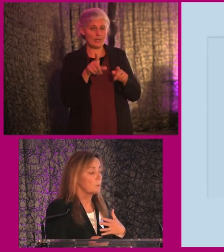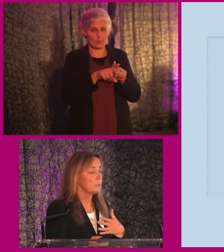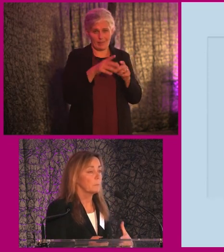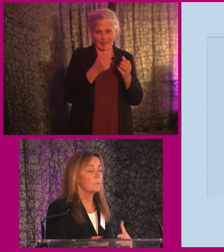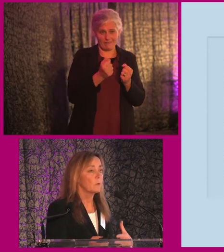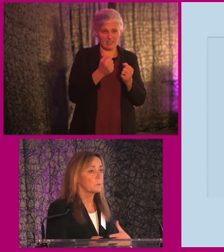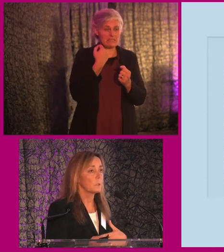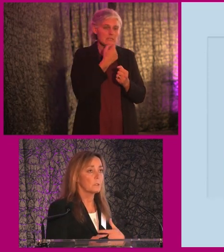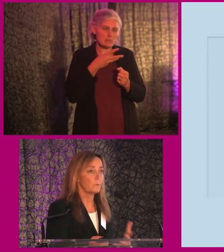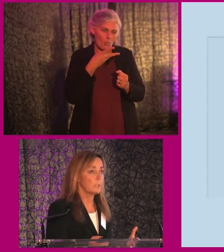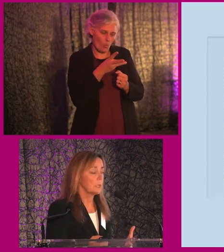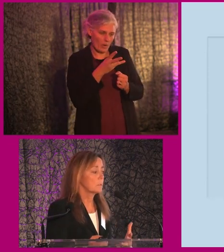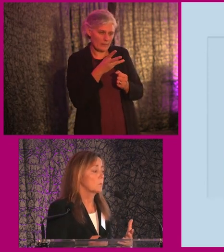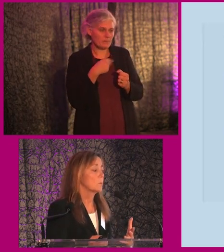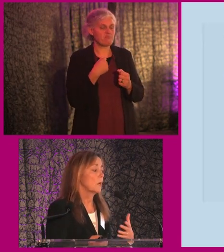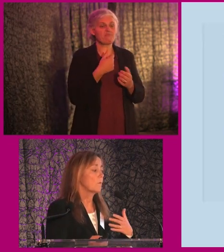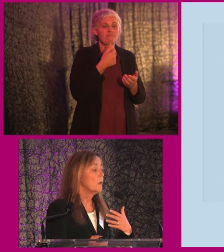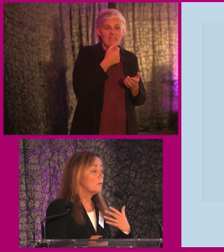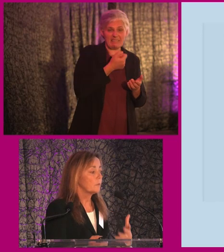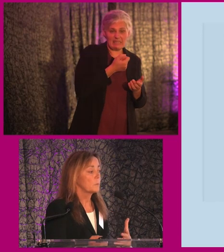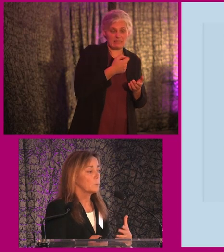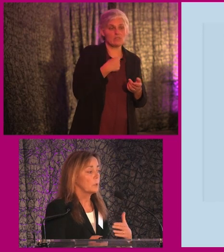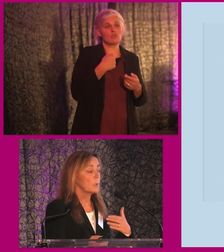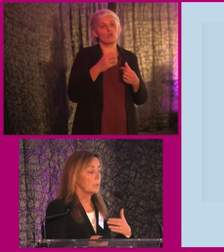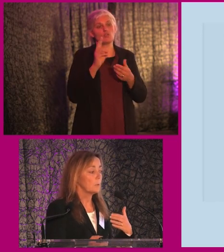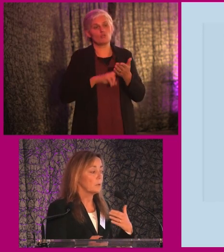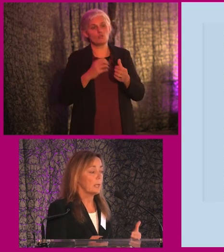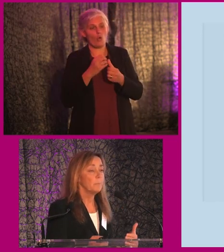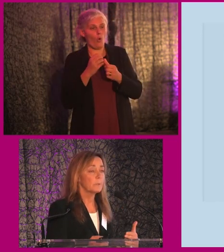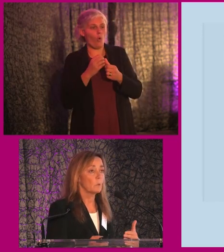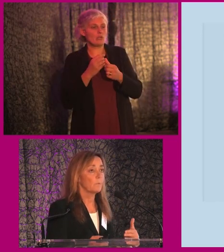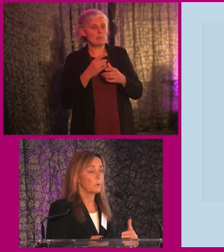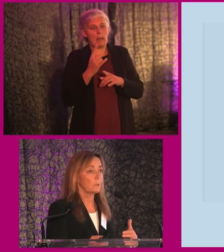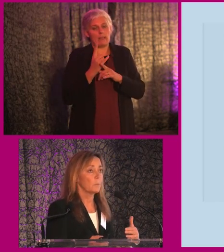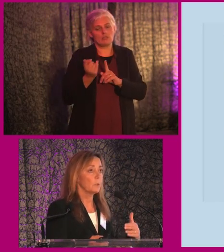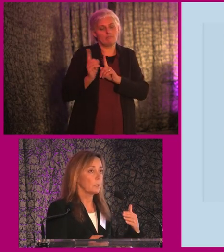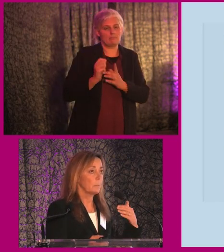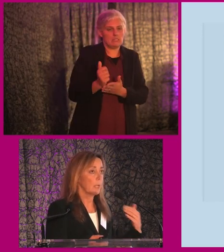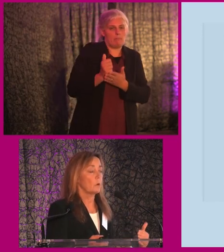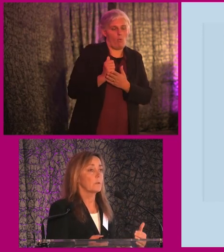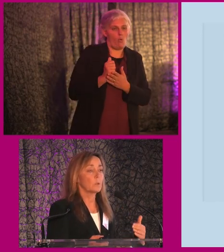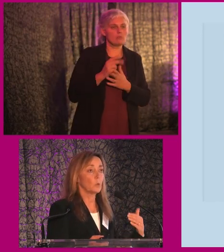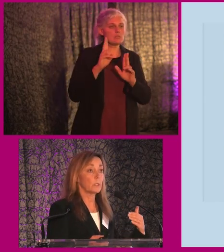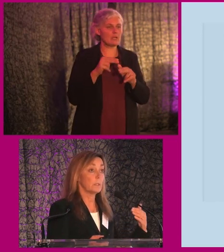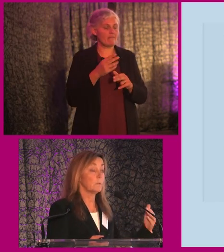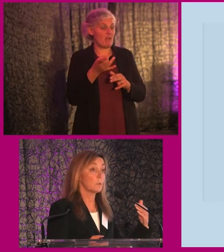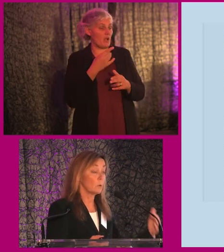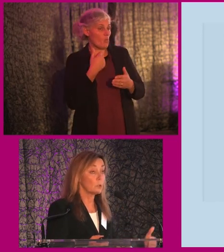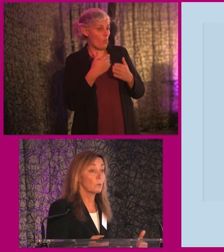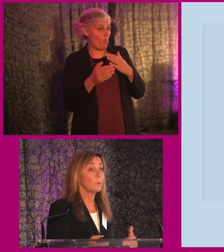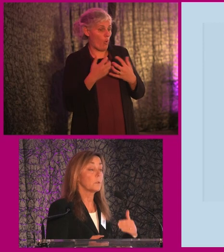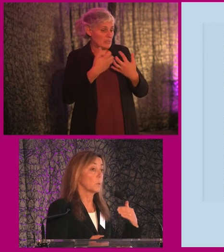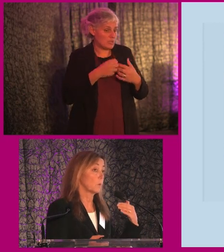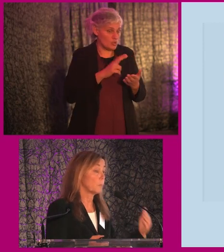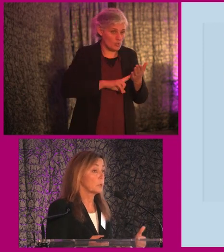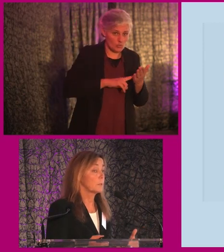can have very simple forms with just free text, or you can have forms where you get a little bit of help. So for example, you can get asked what assistive technology